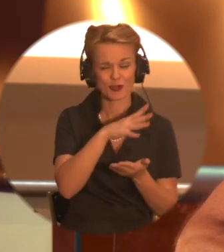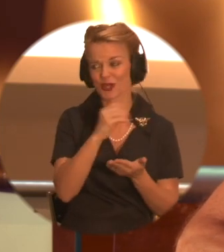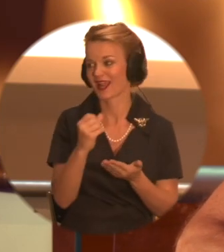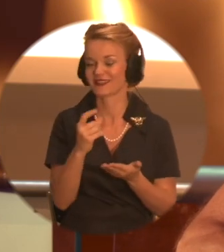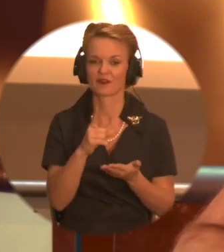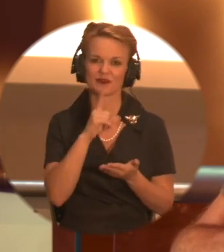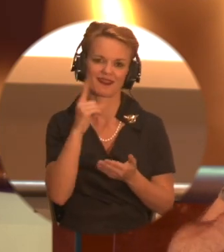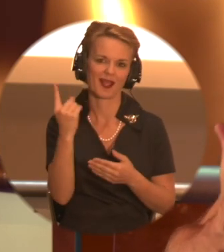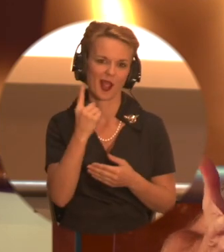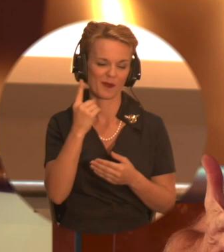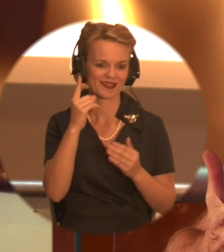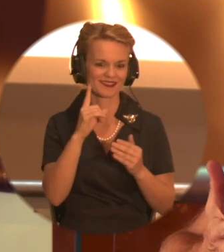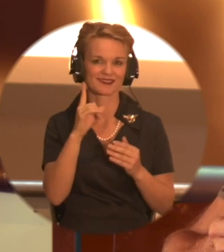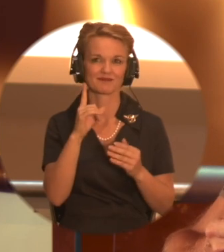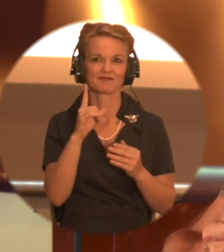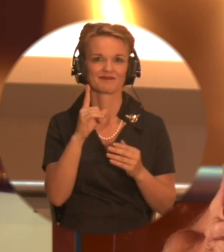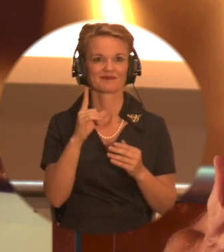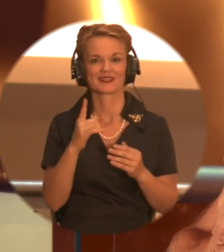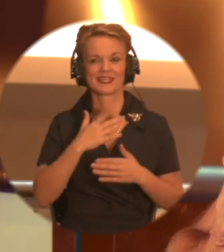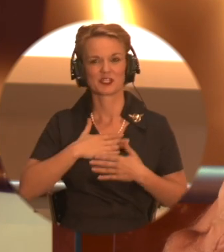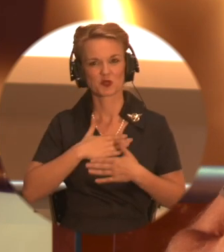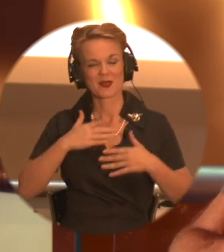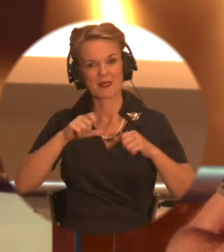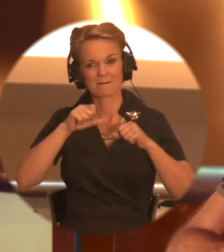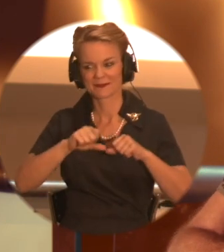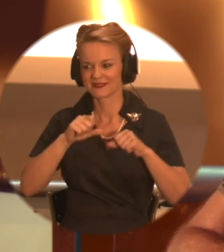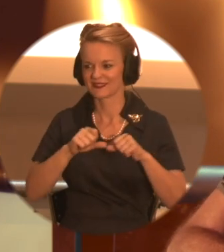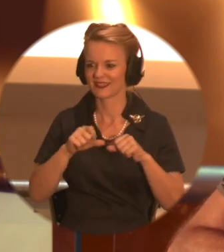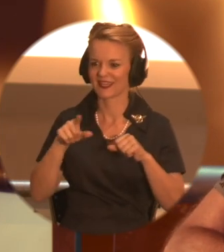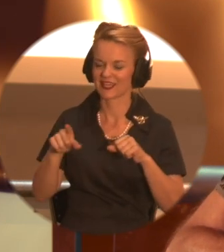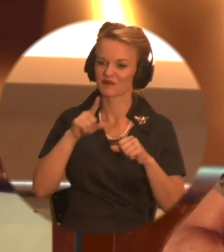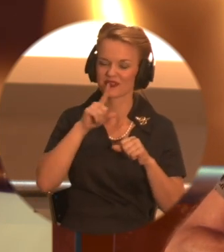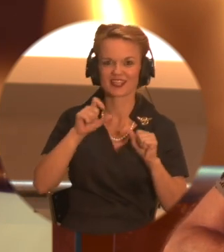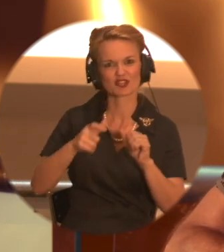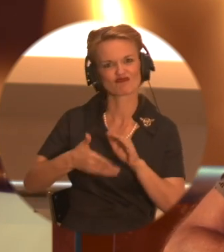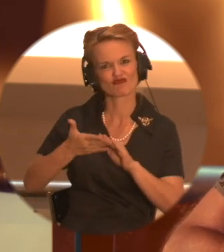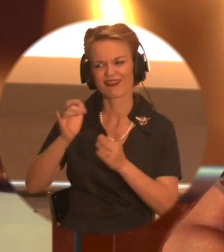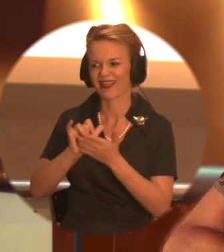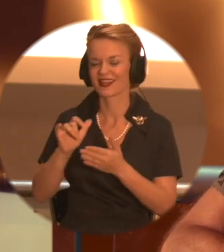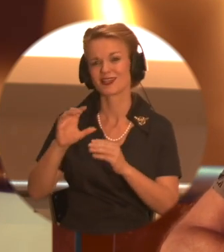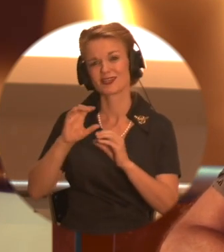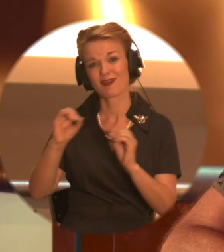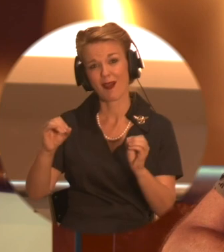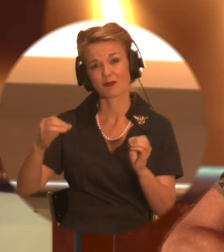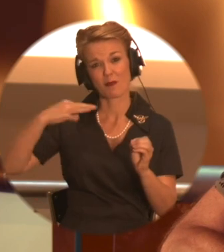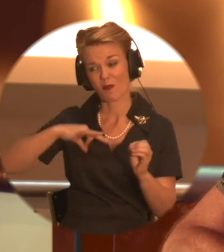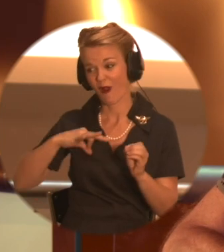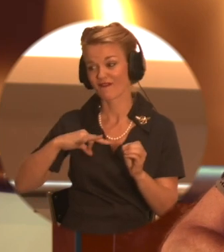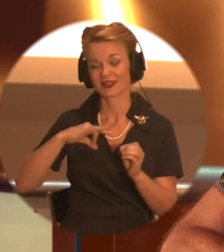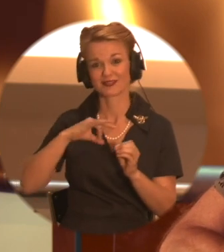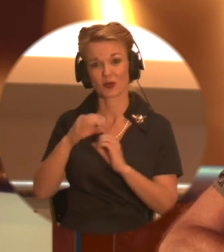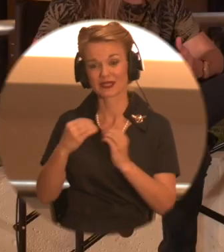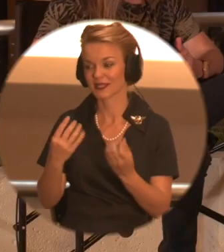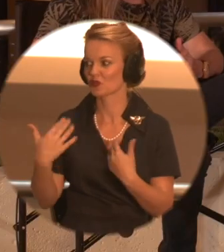admired Vince's ability to be able to keep a non-profit going to the extent that he does on something like that. Yeah. It's pretty phenomenal. I,